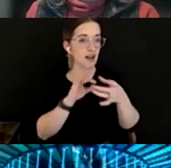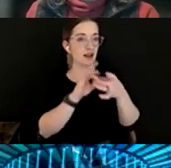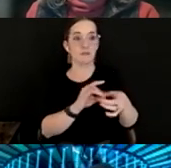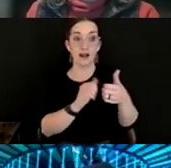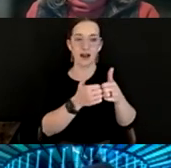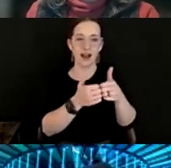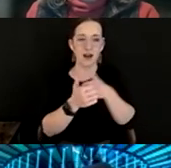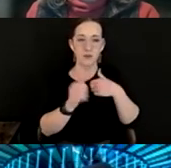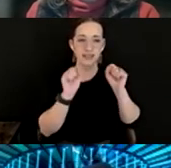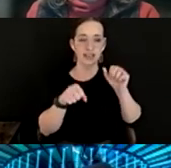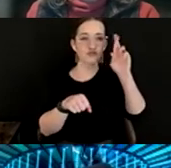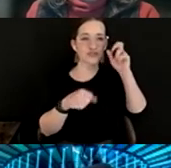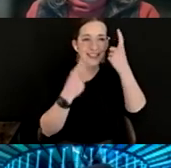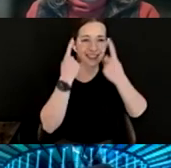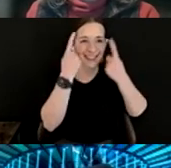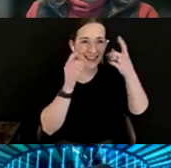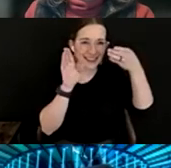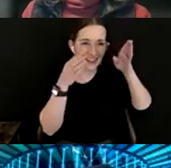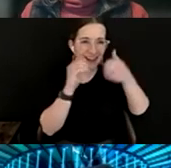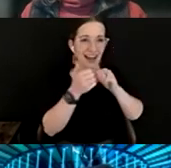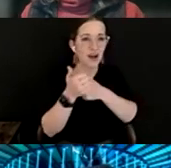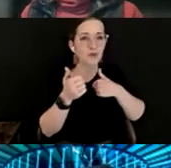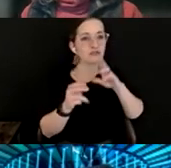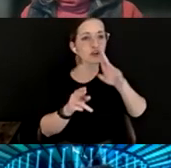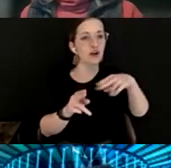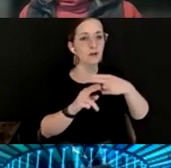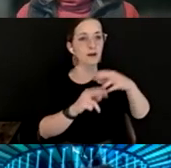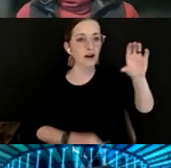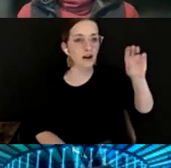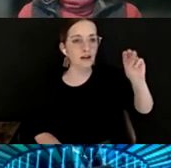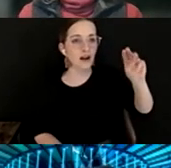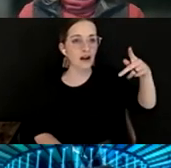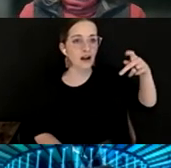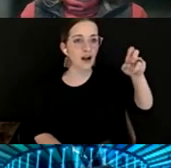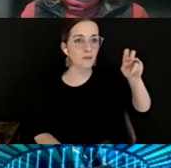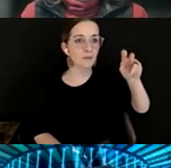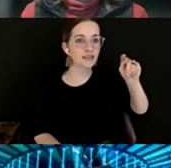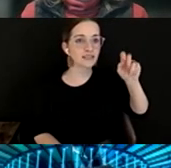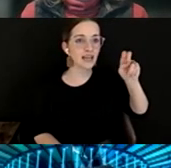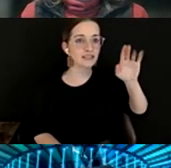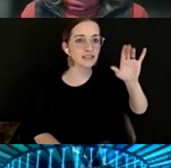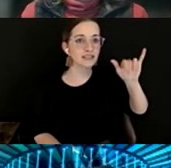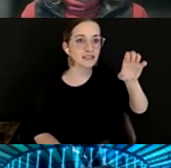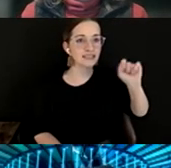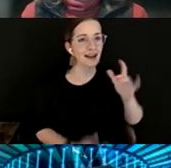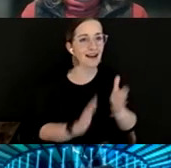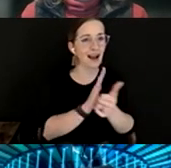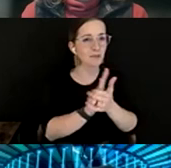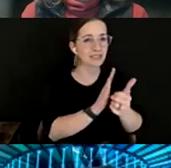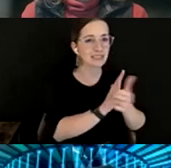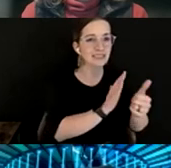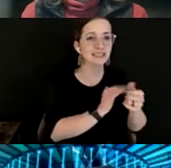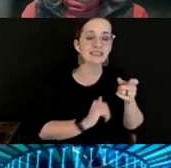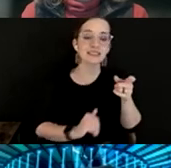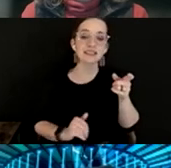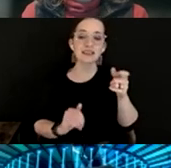rethink how we talk about competencies and just sort of the things that we maybe sometimes take for granted, you